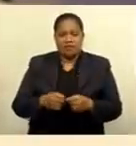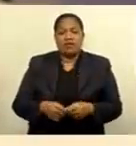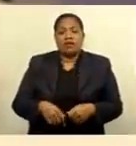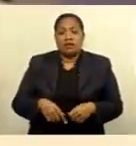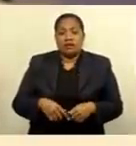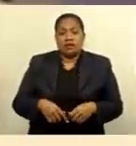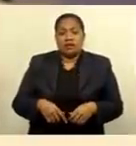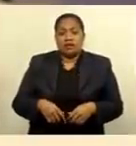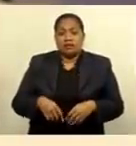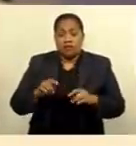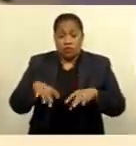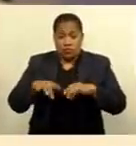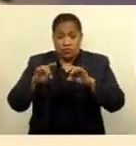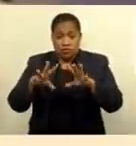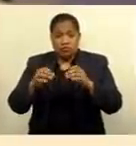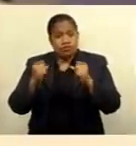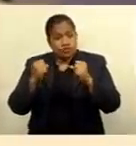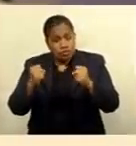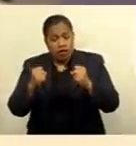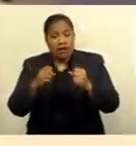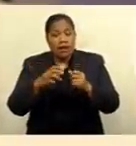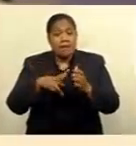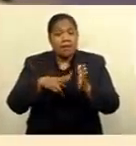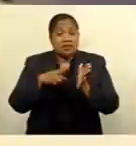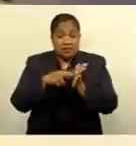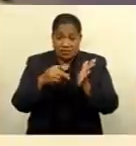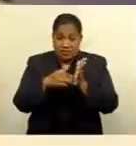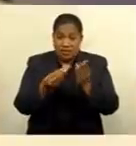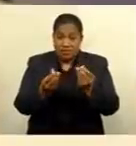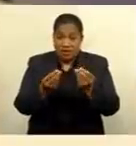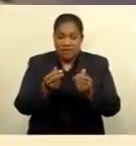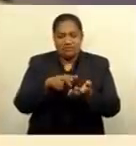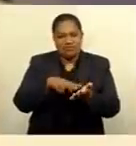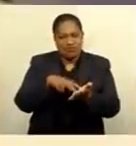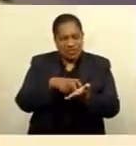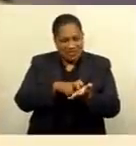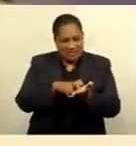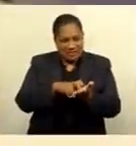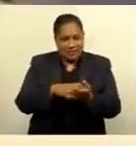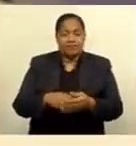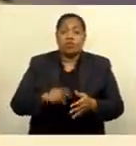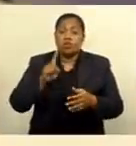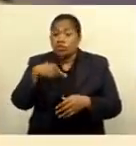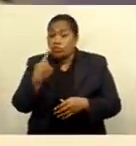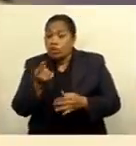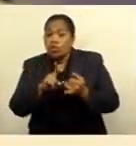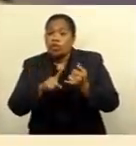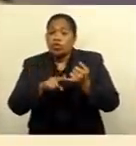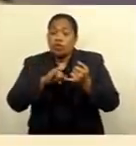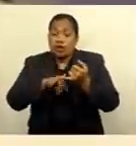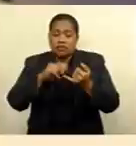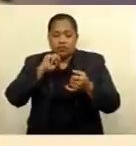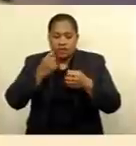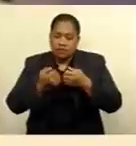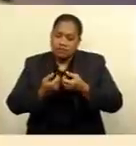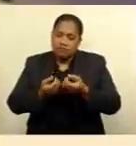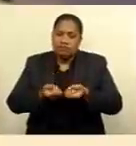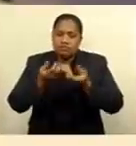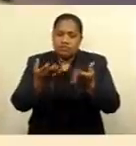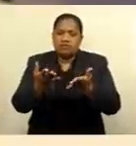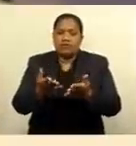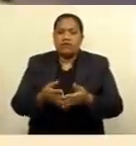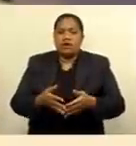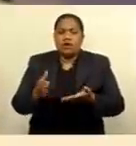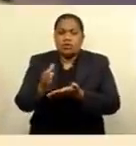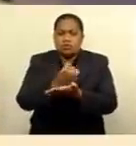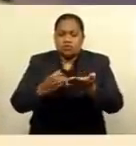marginally stronger, while the Kiwi was slightly weaker. Tomorrow, U.S. will release their consumer price data. It is expected